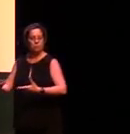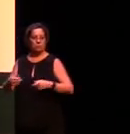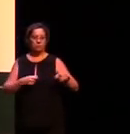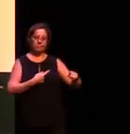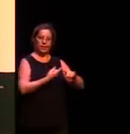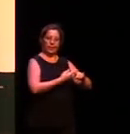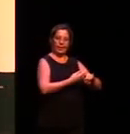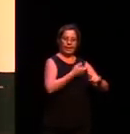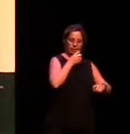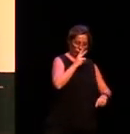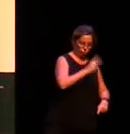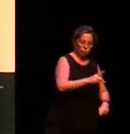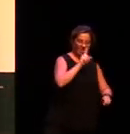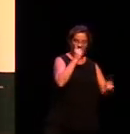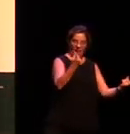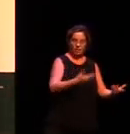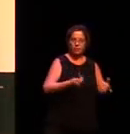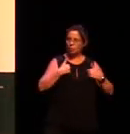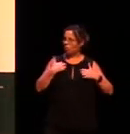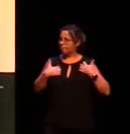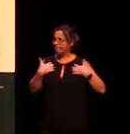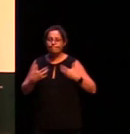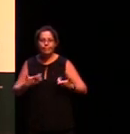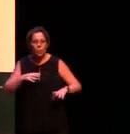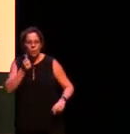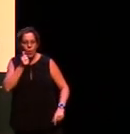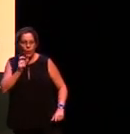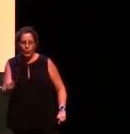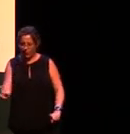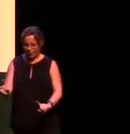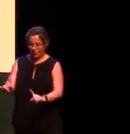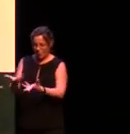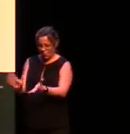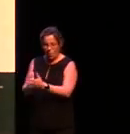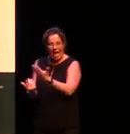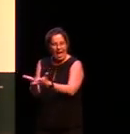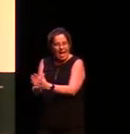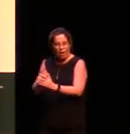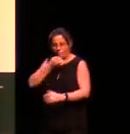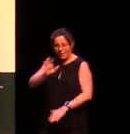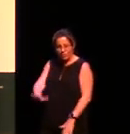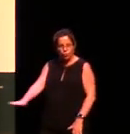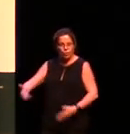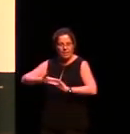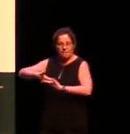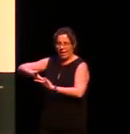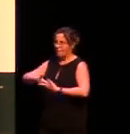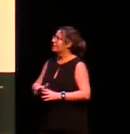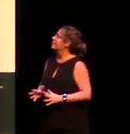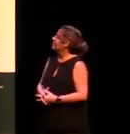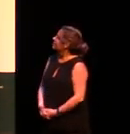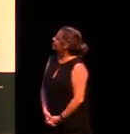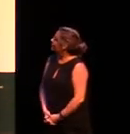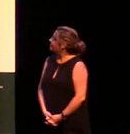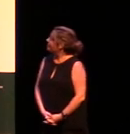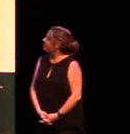that's part of the questions that we're interested in exploring in this project so what we've done is